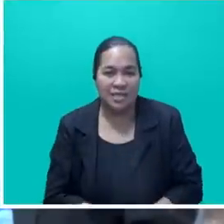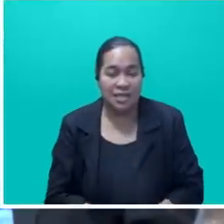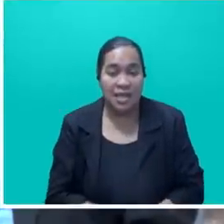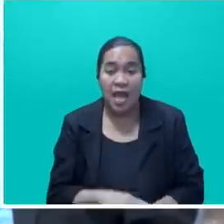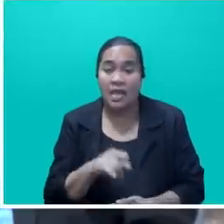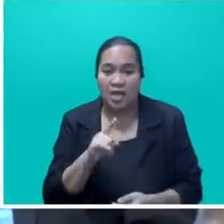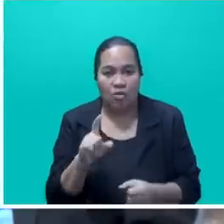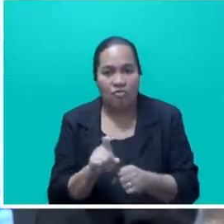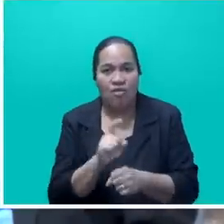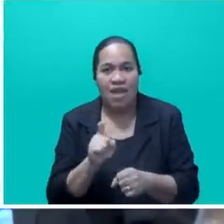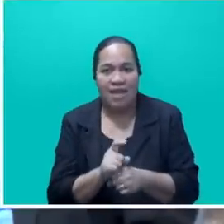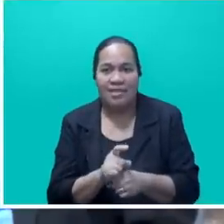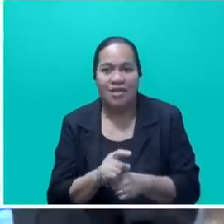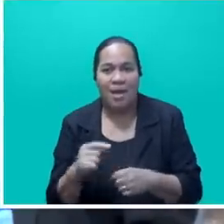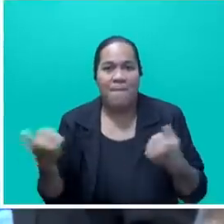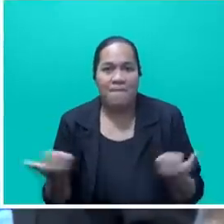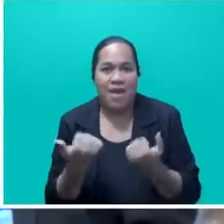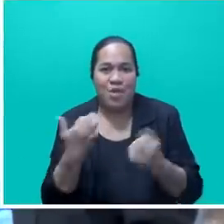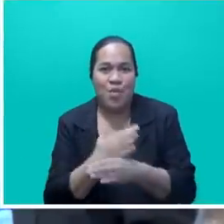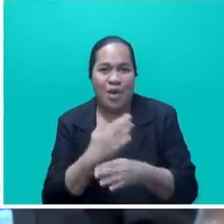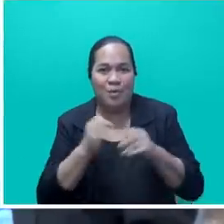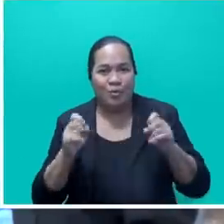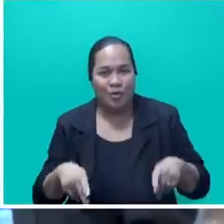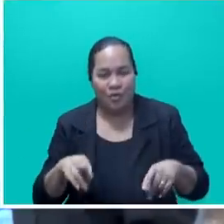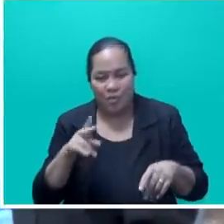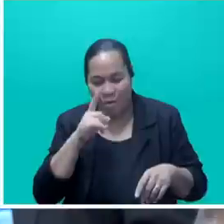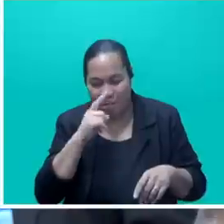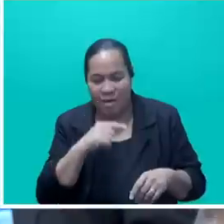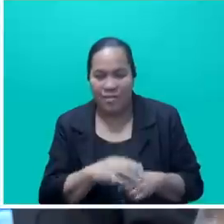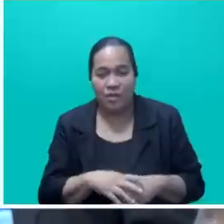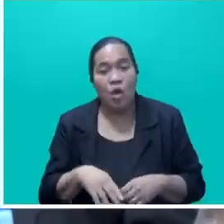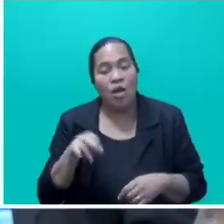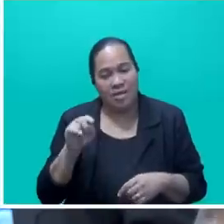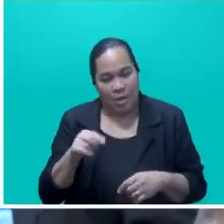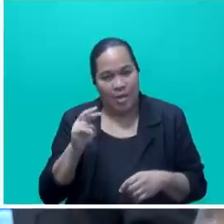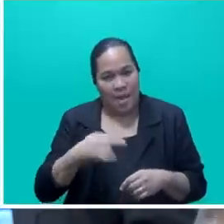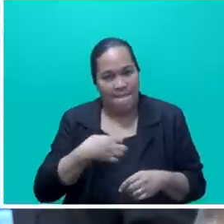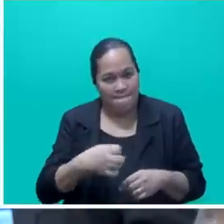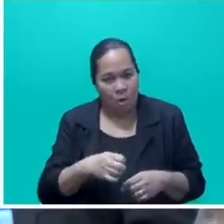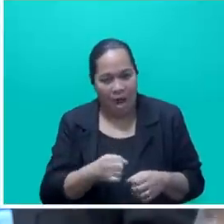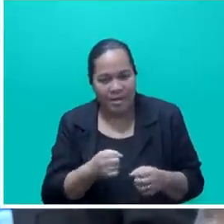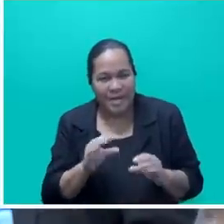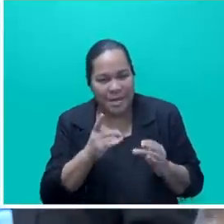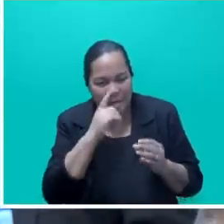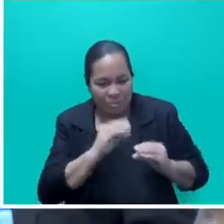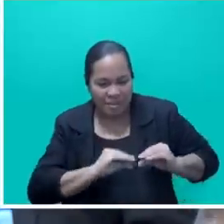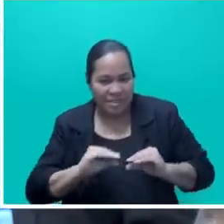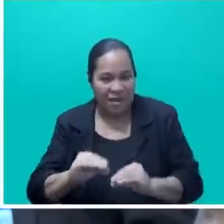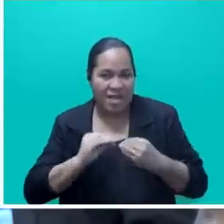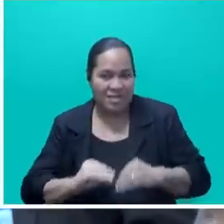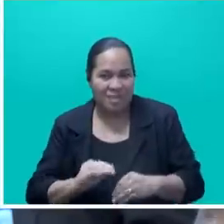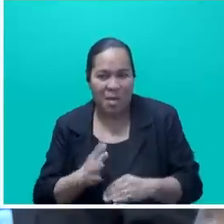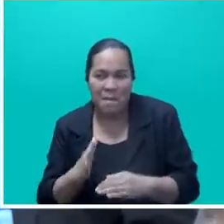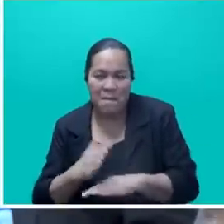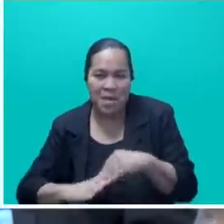hundreds of jobs for our people. That is the power of tourism in Fiji, so we need more strategic investments. Mr. Speaker, Sir,